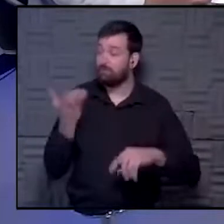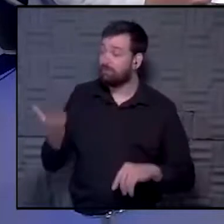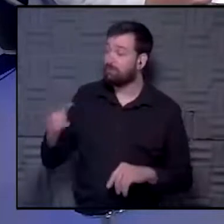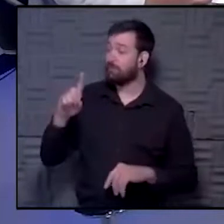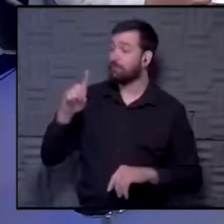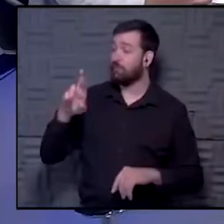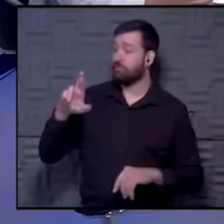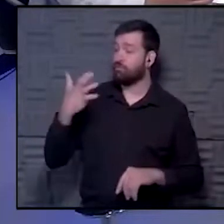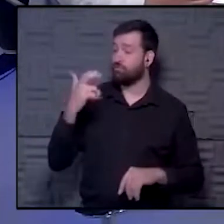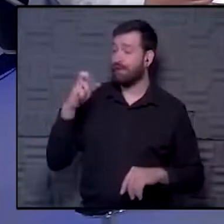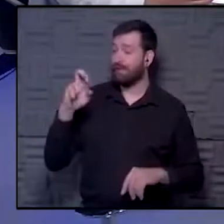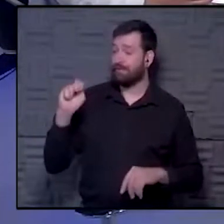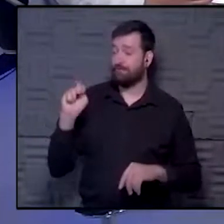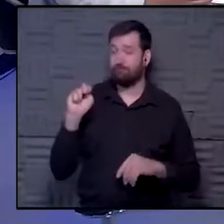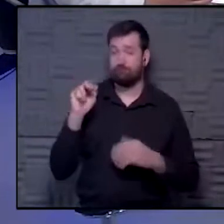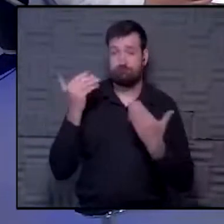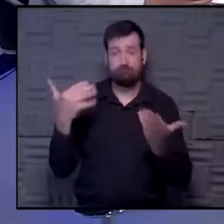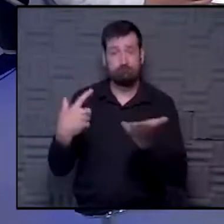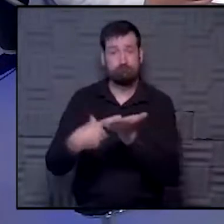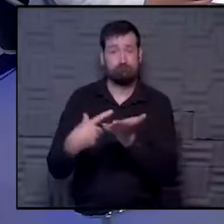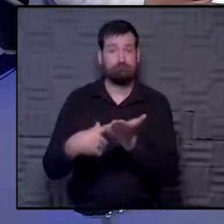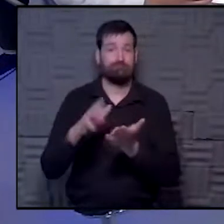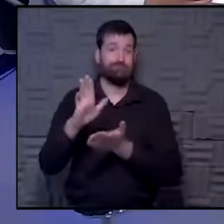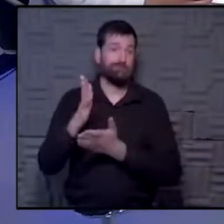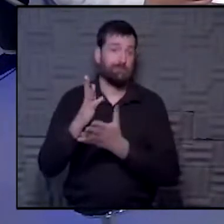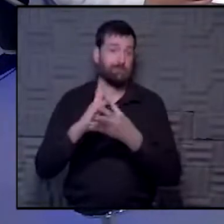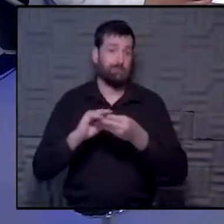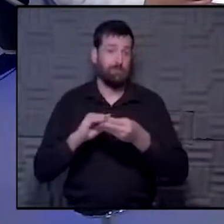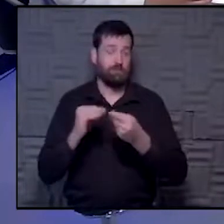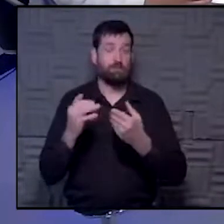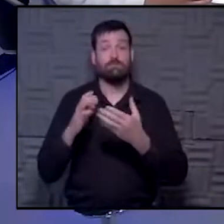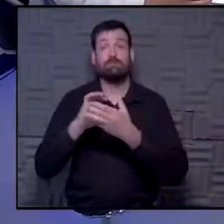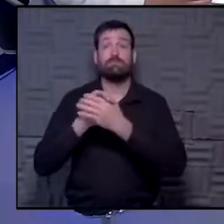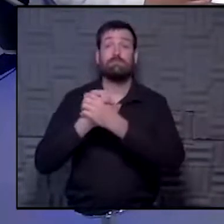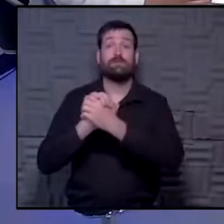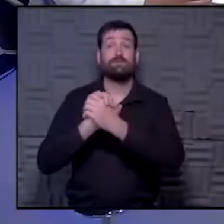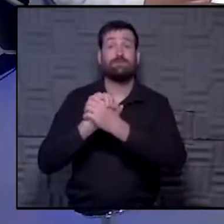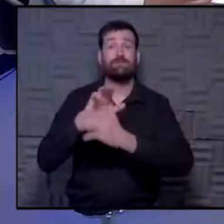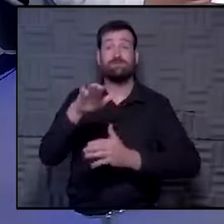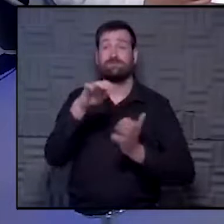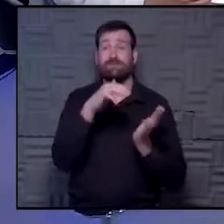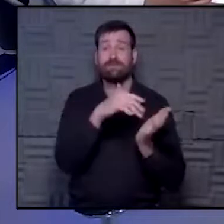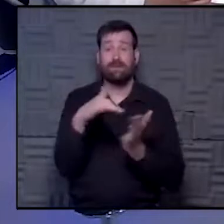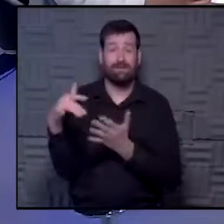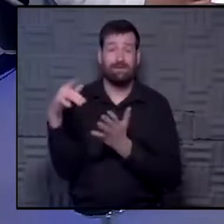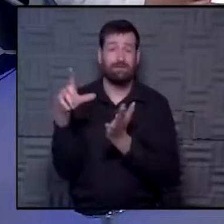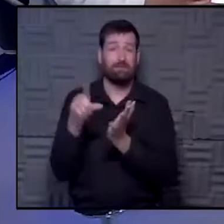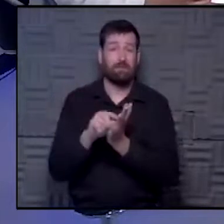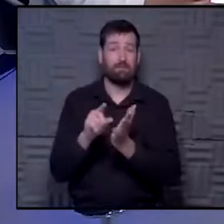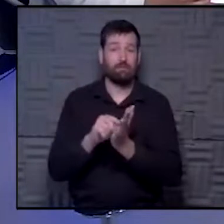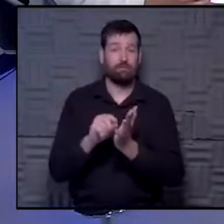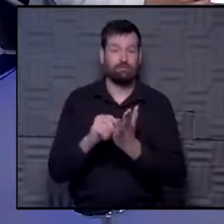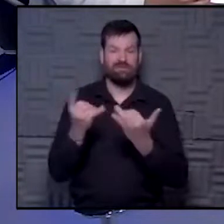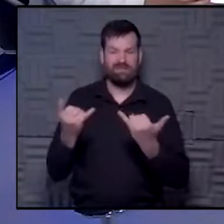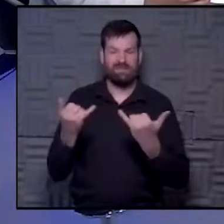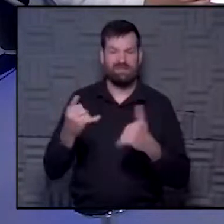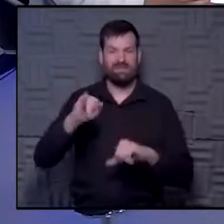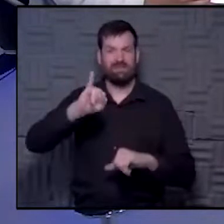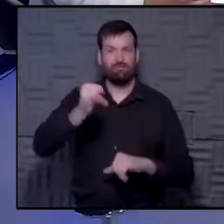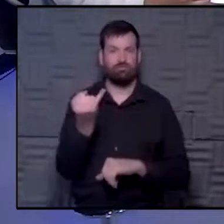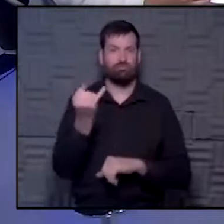Dr. Chen, let's move into your part of the story today. Congratulations on a study being published today in JAMA.